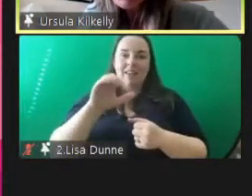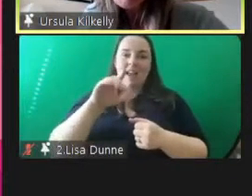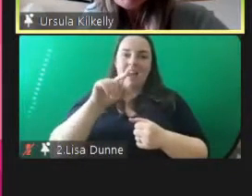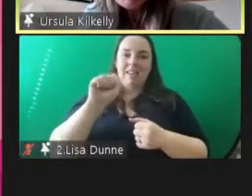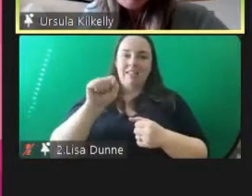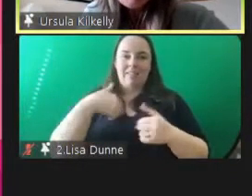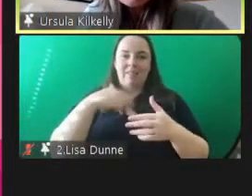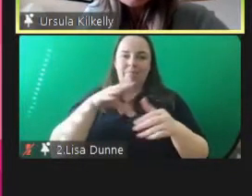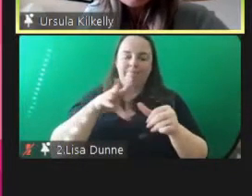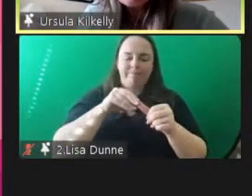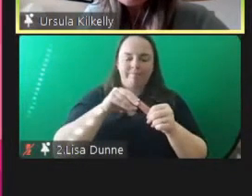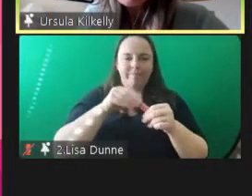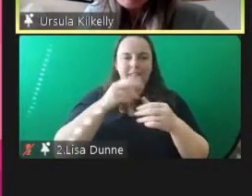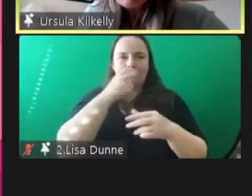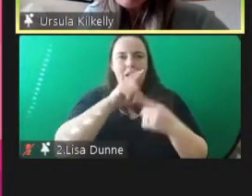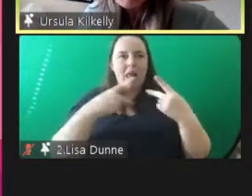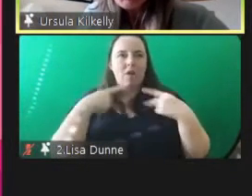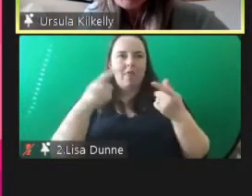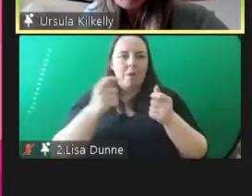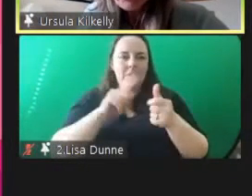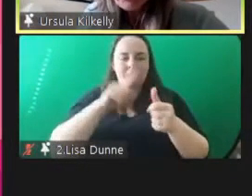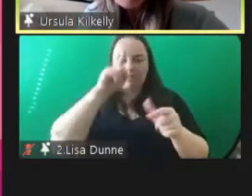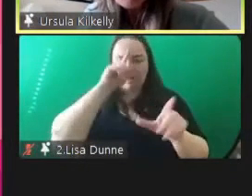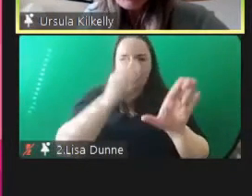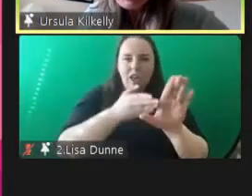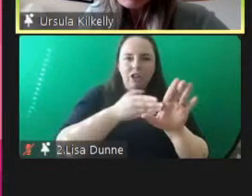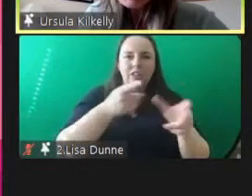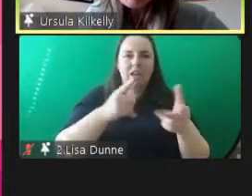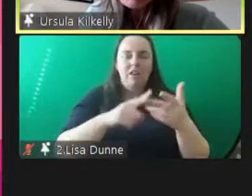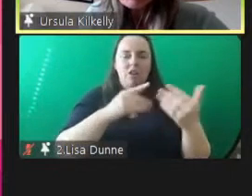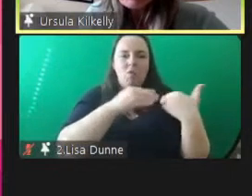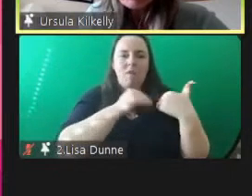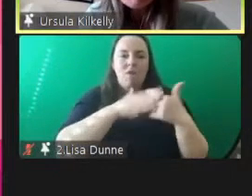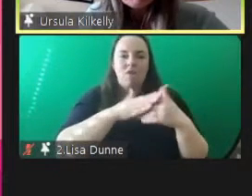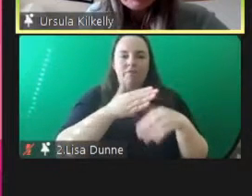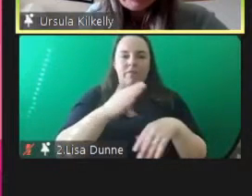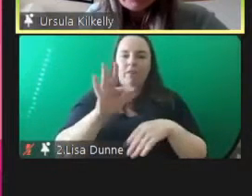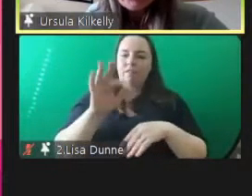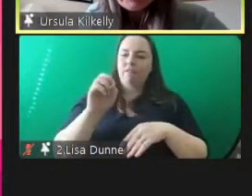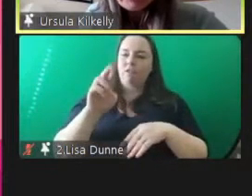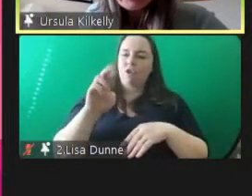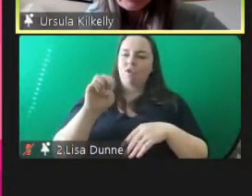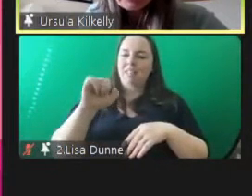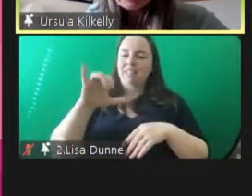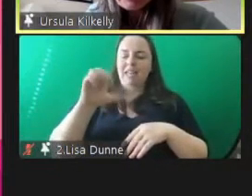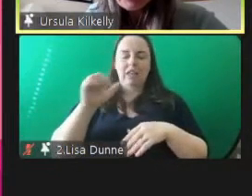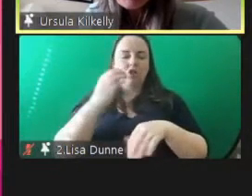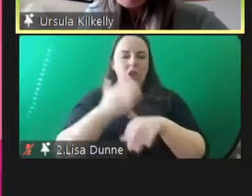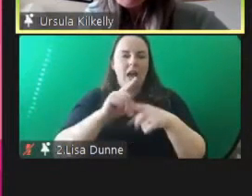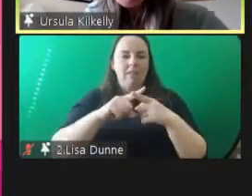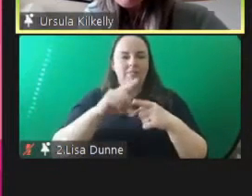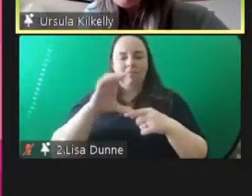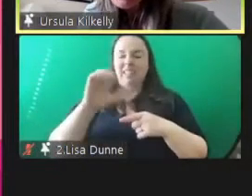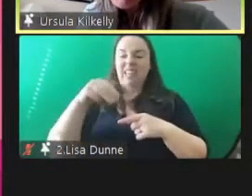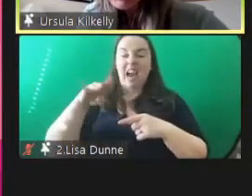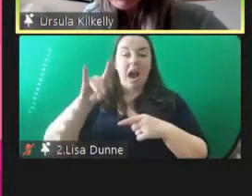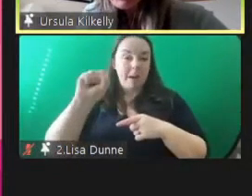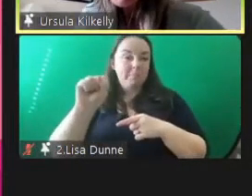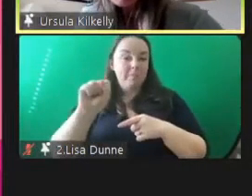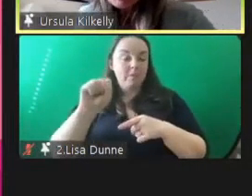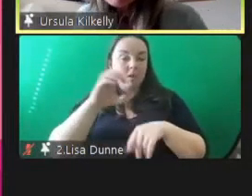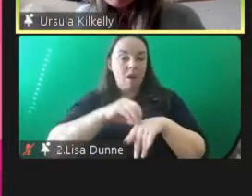language therapy uh psychology and the role of of forensic child and adolescent mental health services on site we have